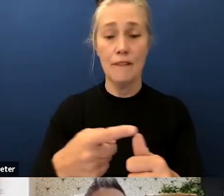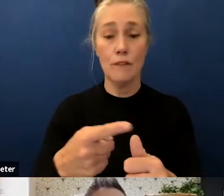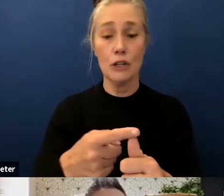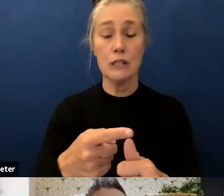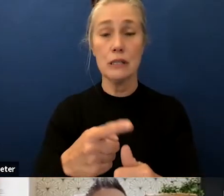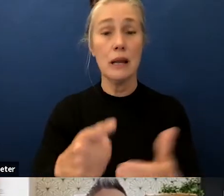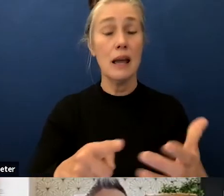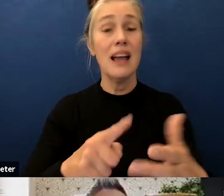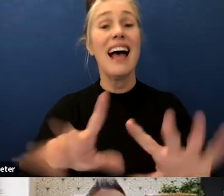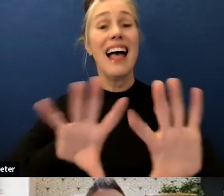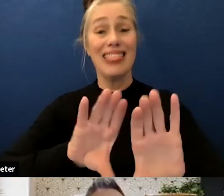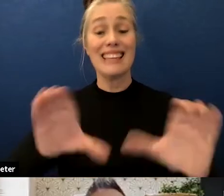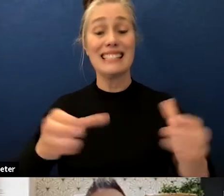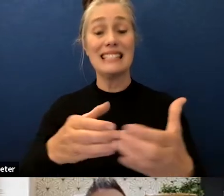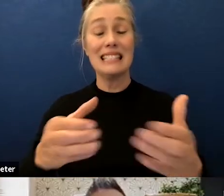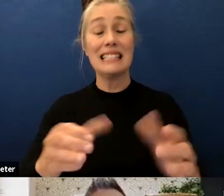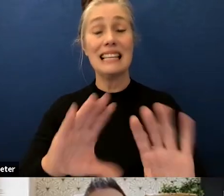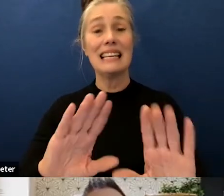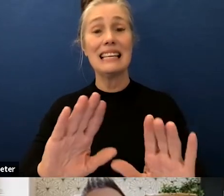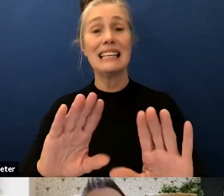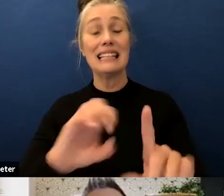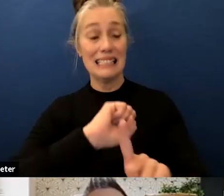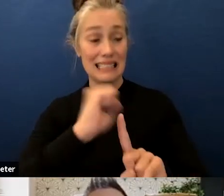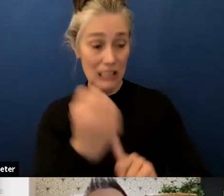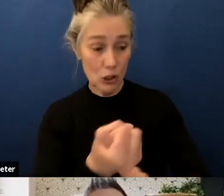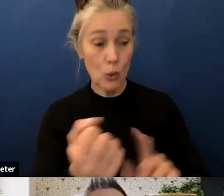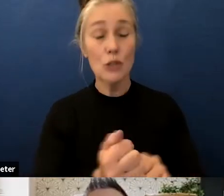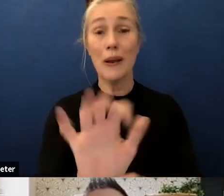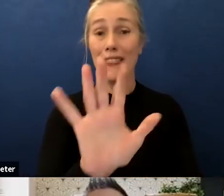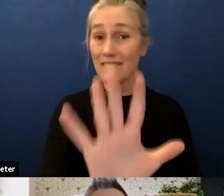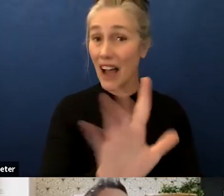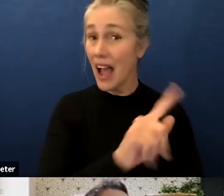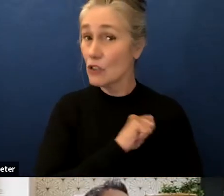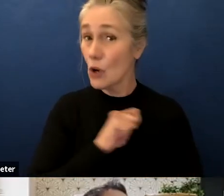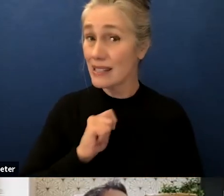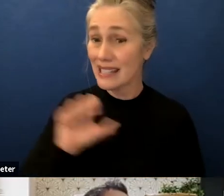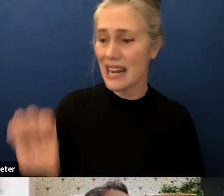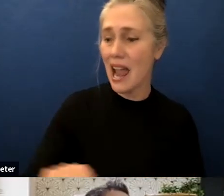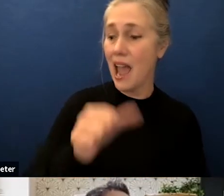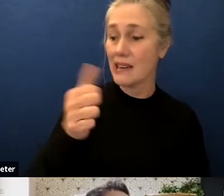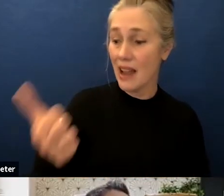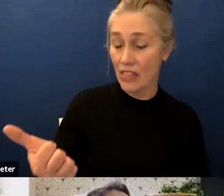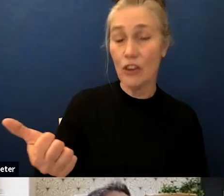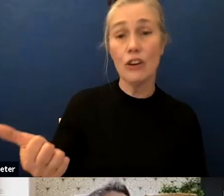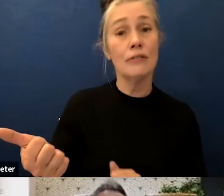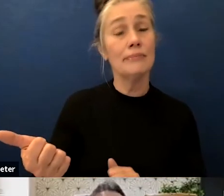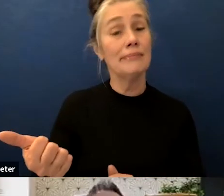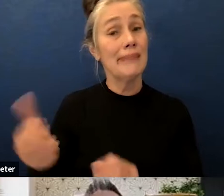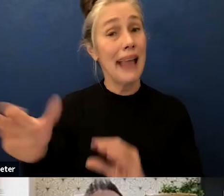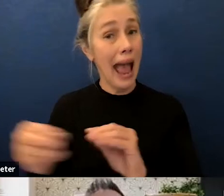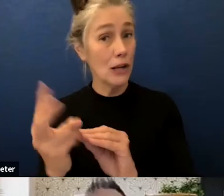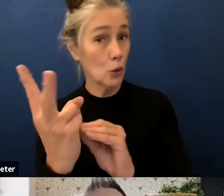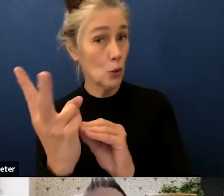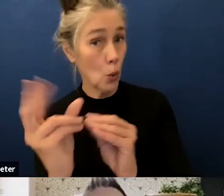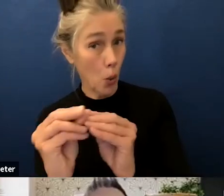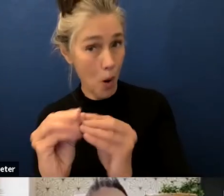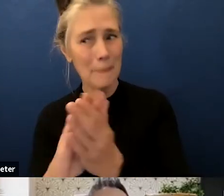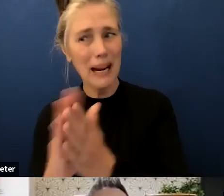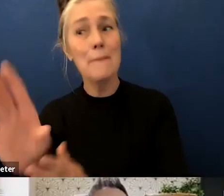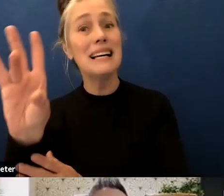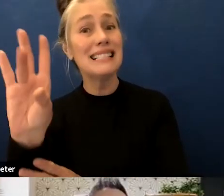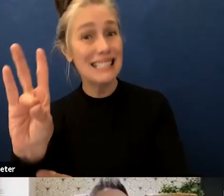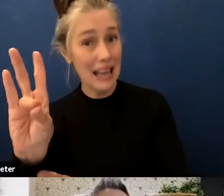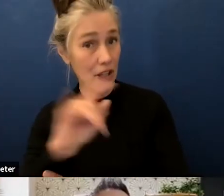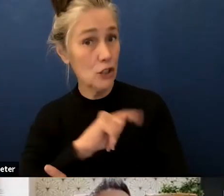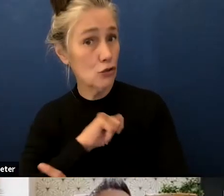scenario and the second is a seven and i will say before we get into the specifics right now our last